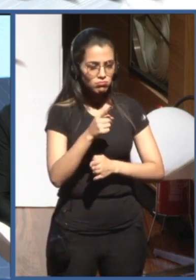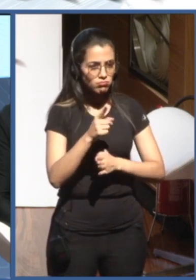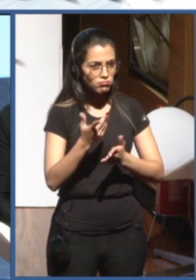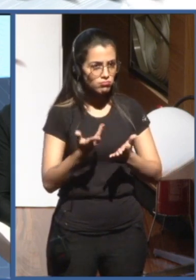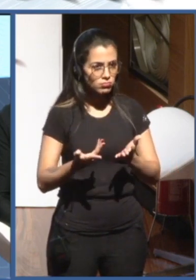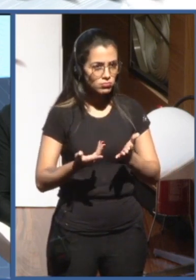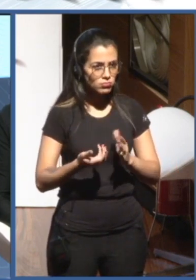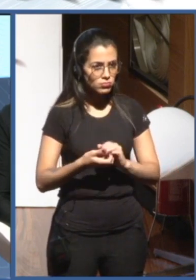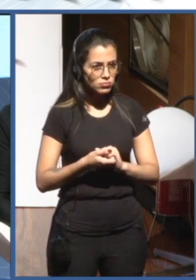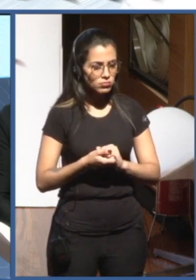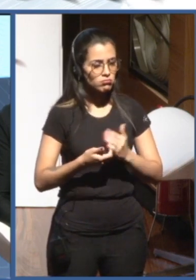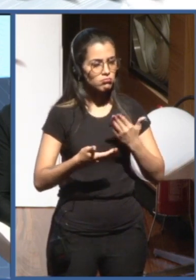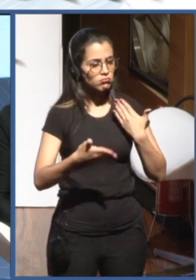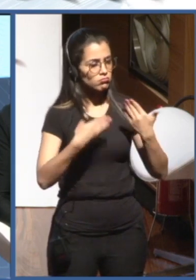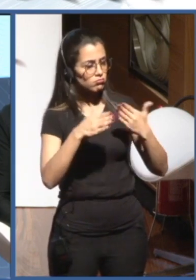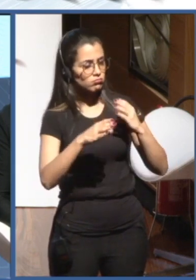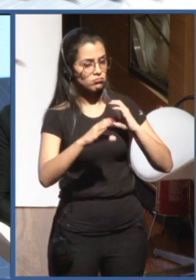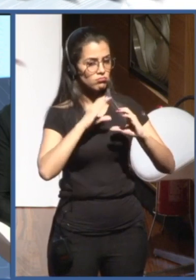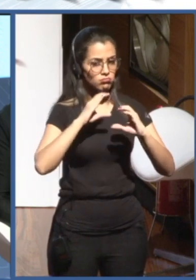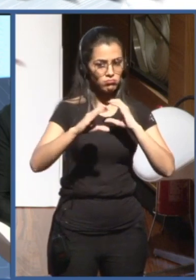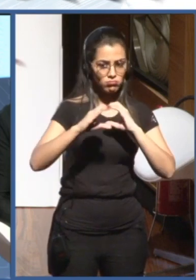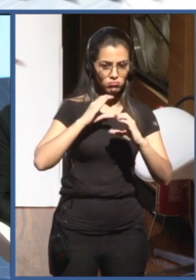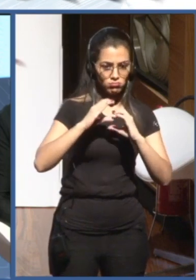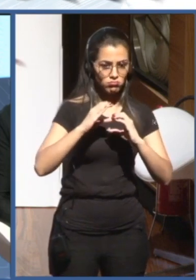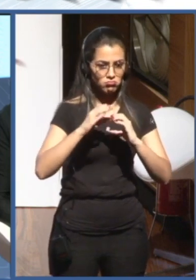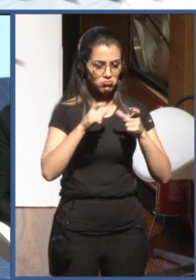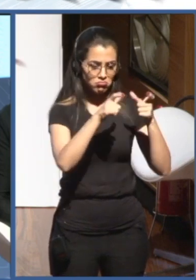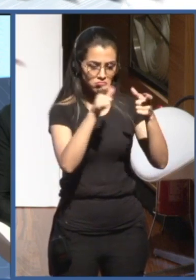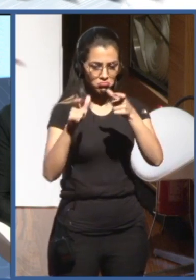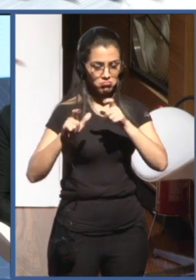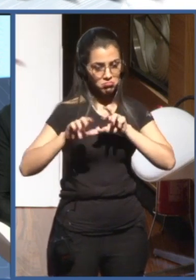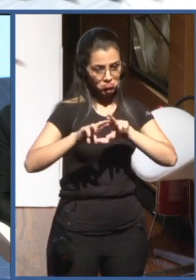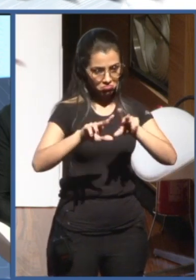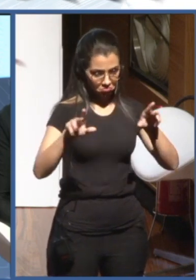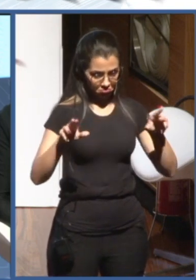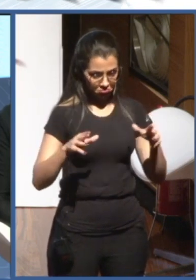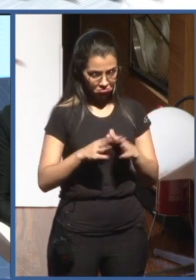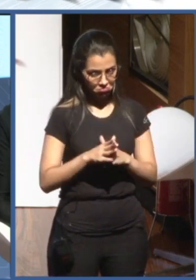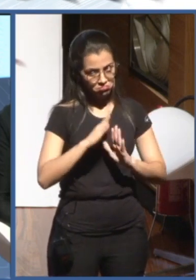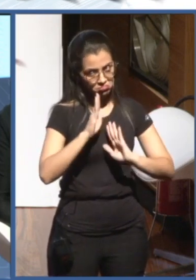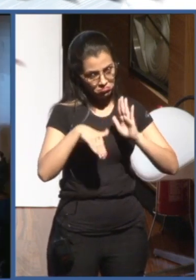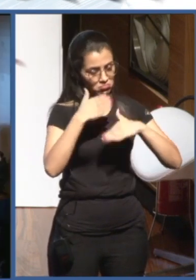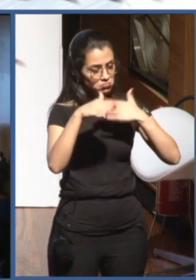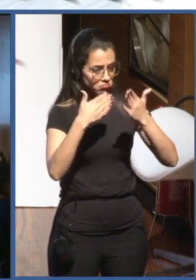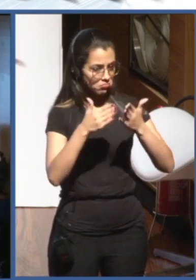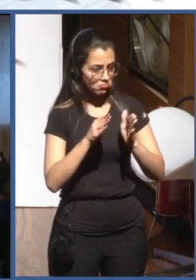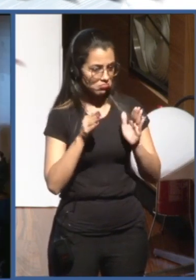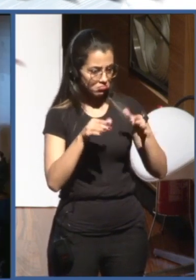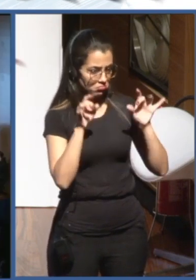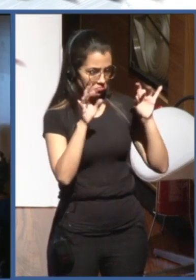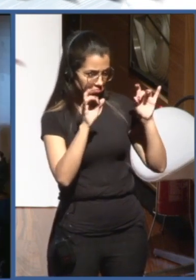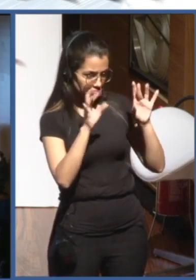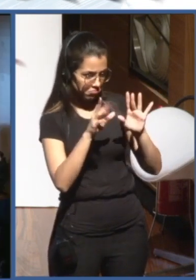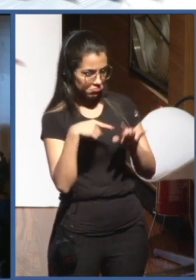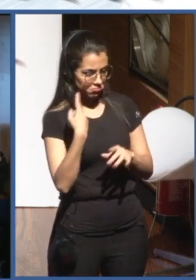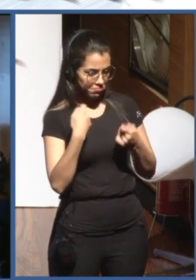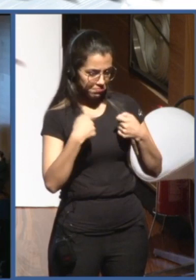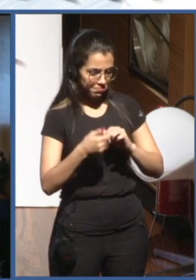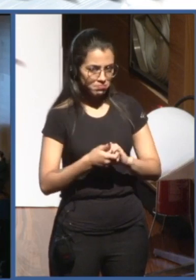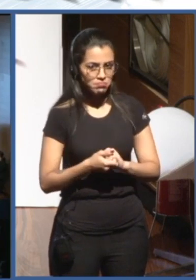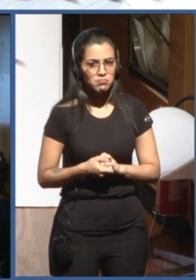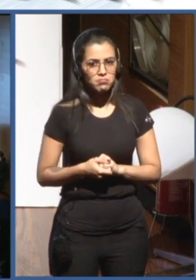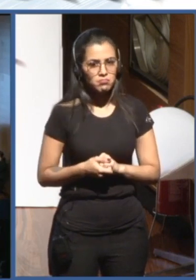and really build on the expertise that we collectively have. Great, Sarah. It's very important what you mentioned, especially when you